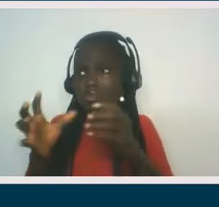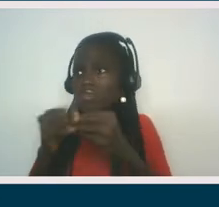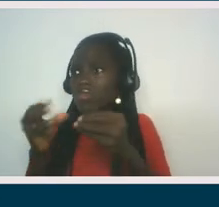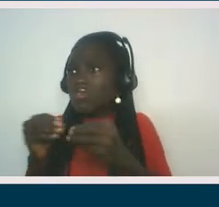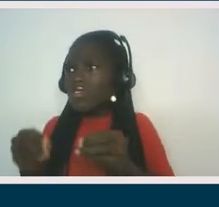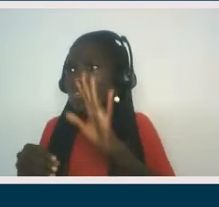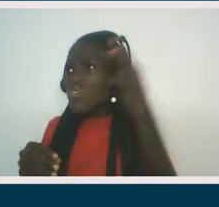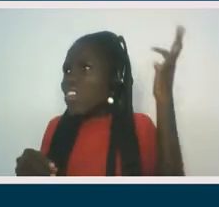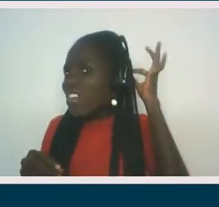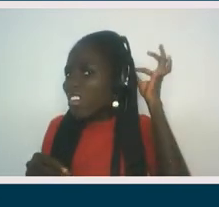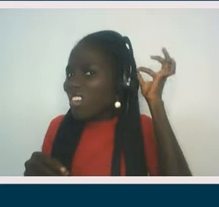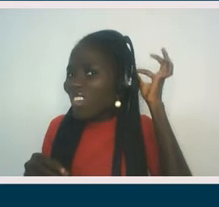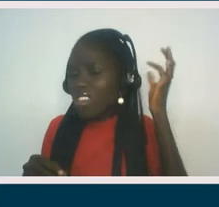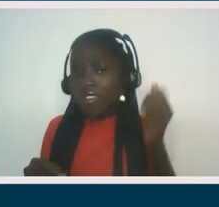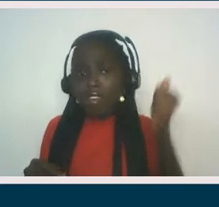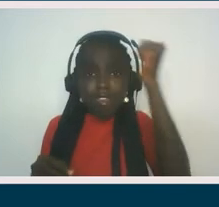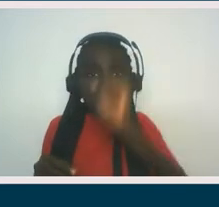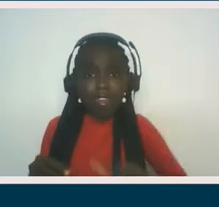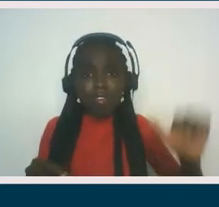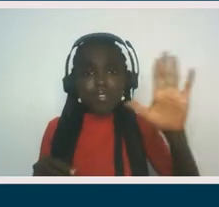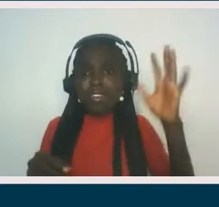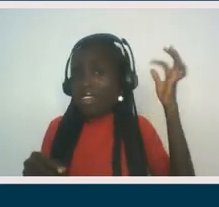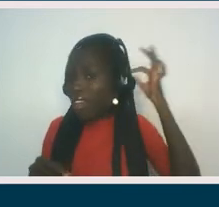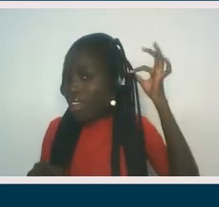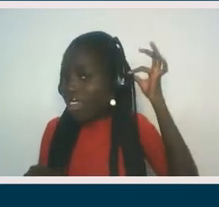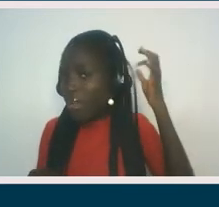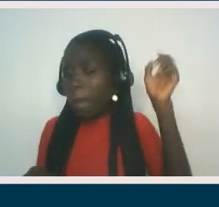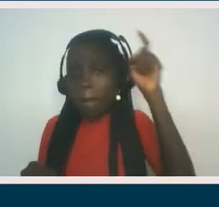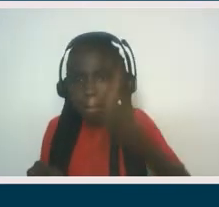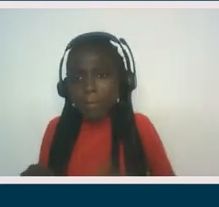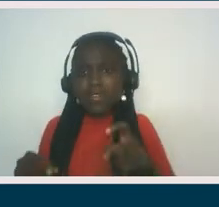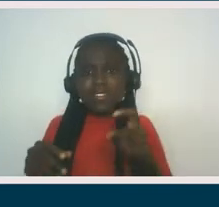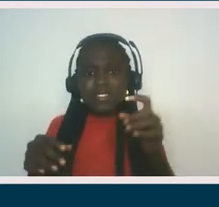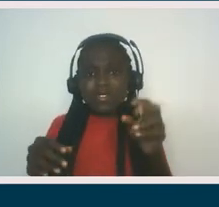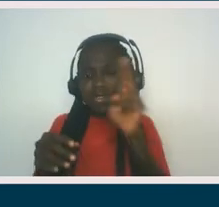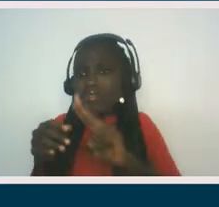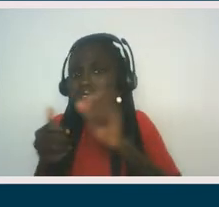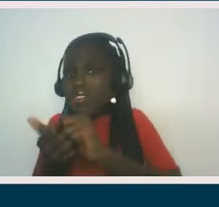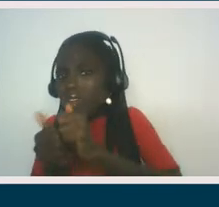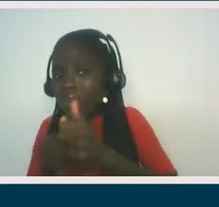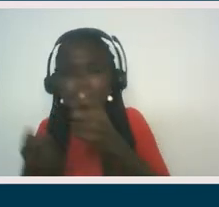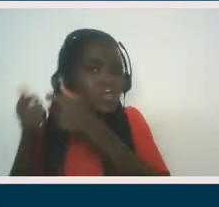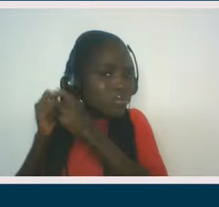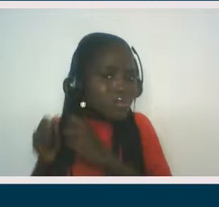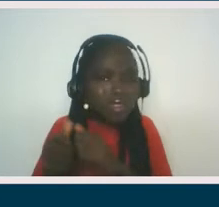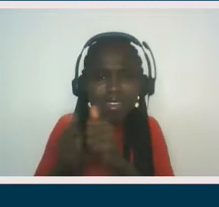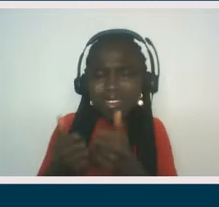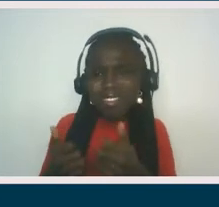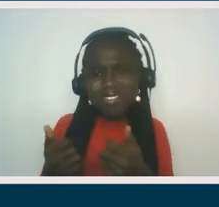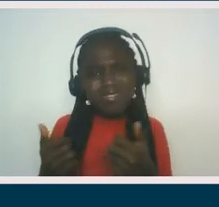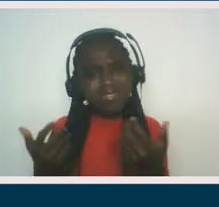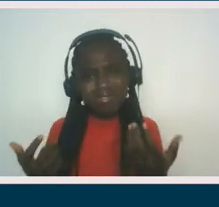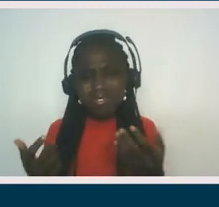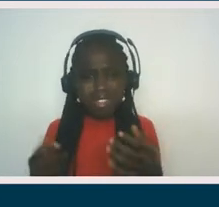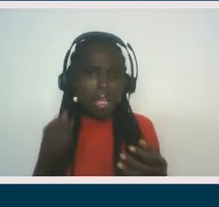focused on African here. And so concepts of self still linger, um, you know, lighter